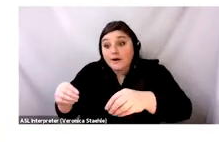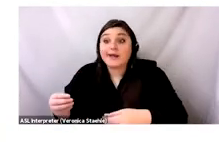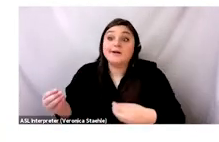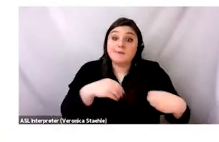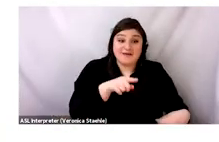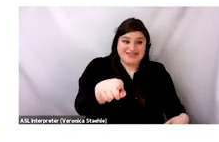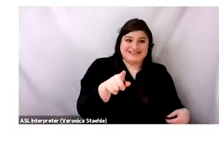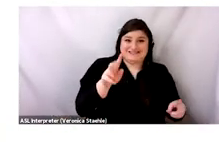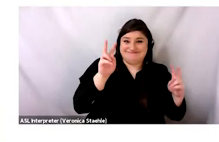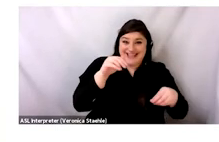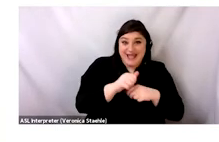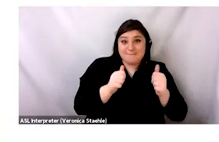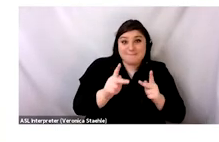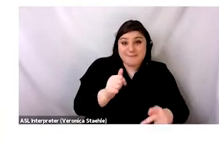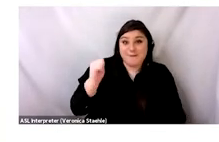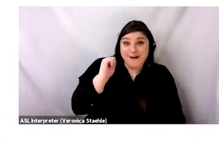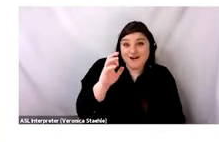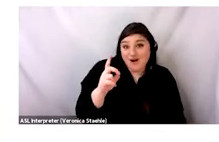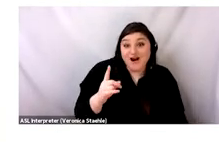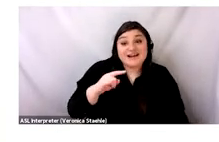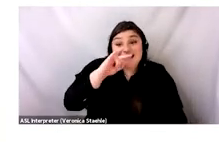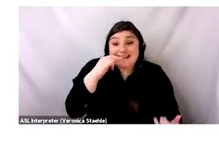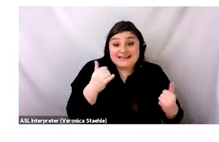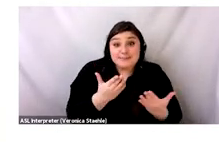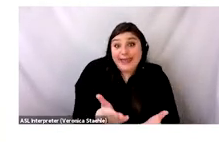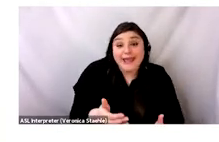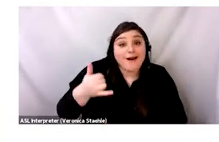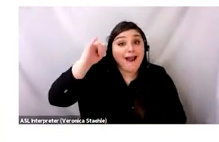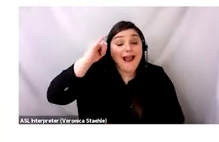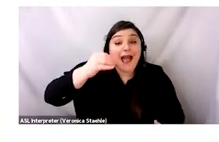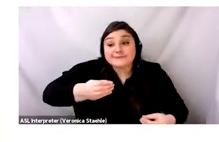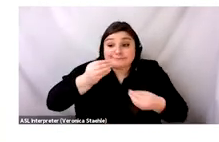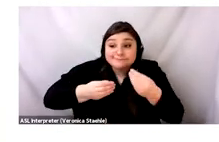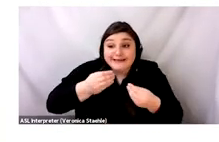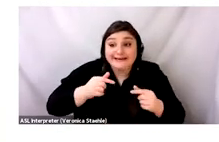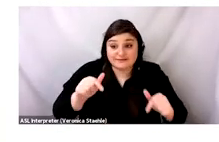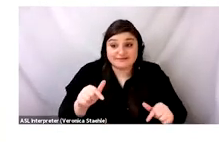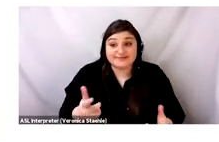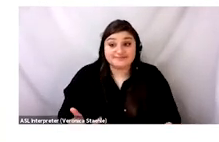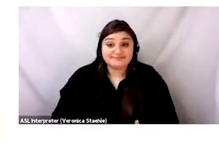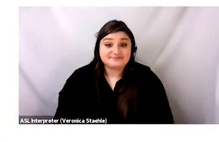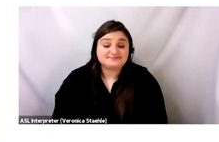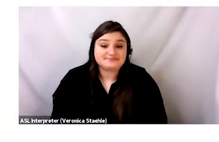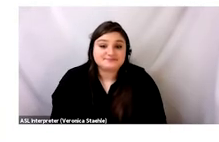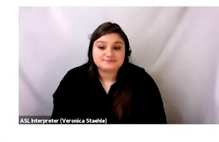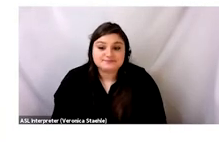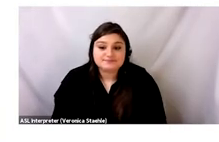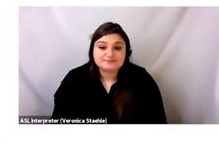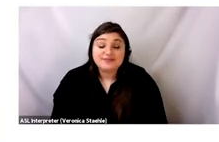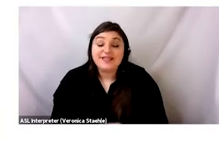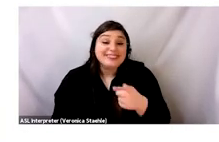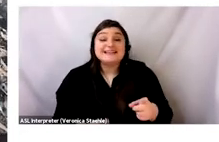of them working at Contamanzo. So this waste is in people's restyards, right? It's children play here and cattle graze here.